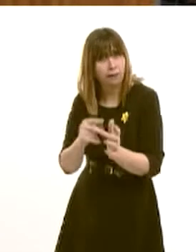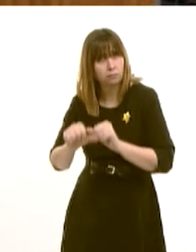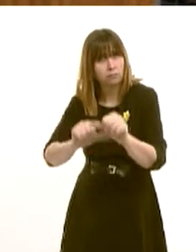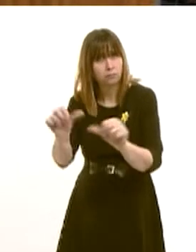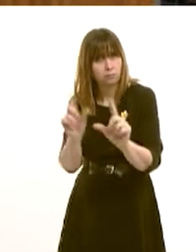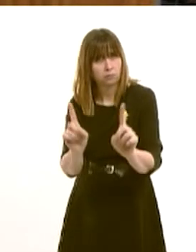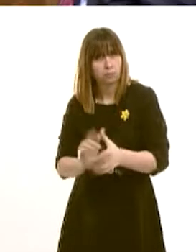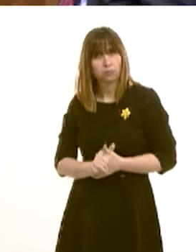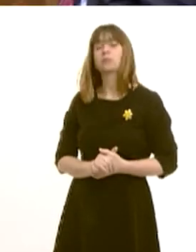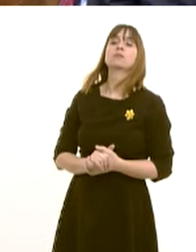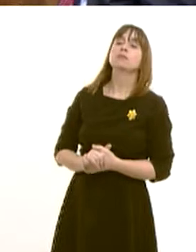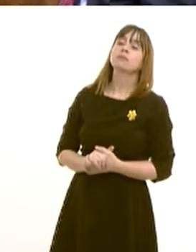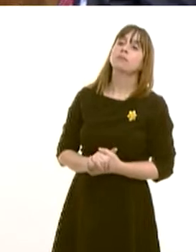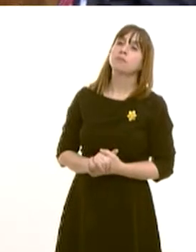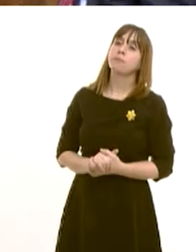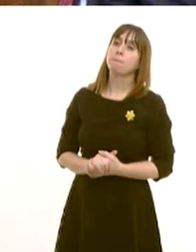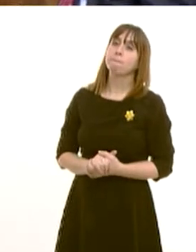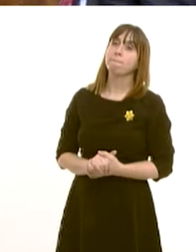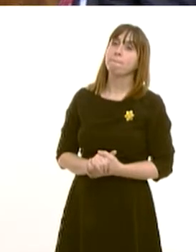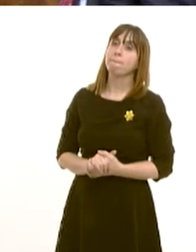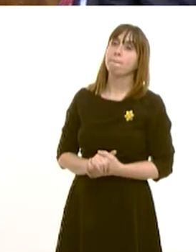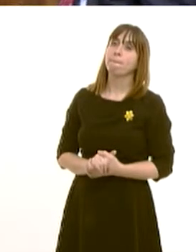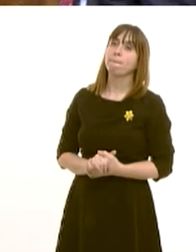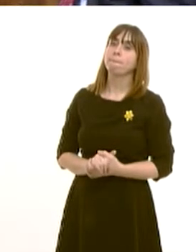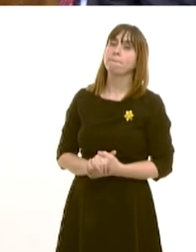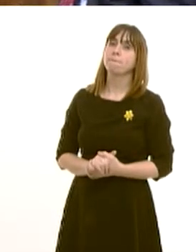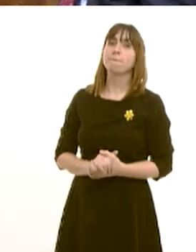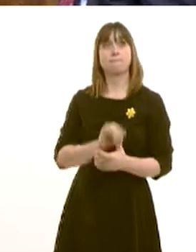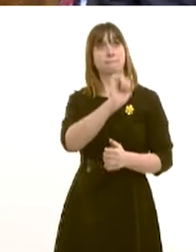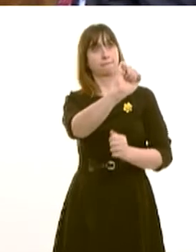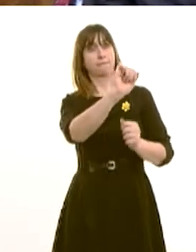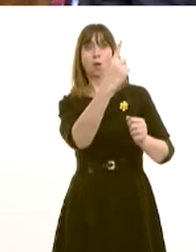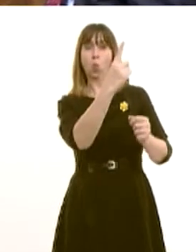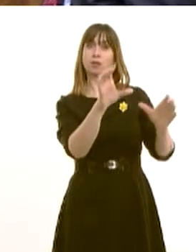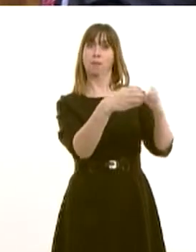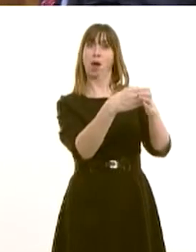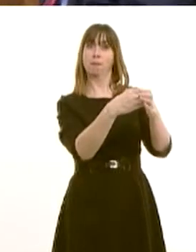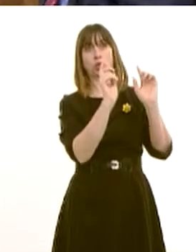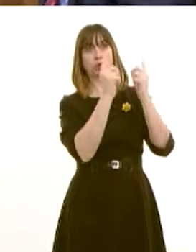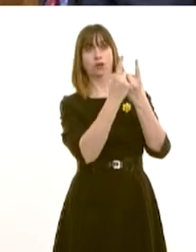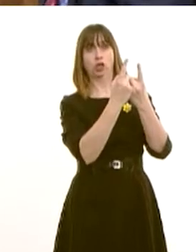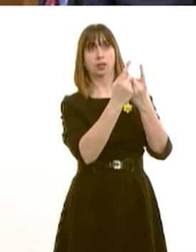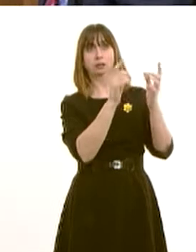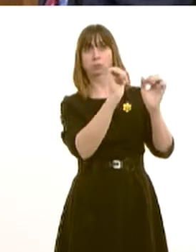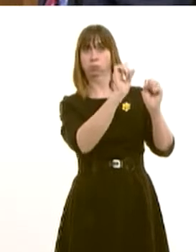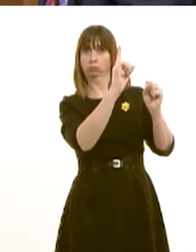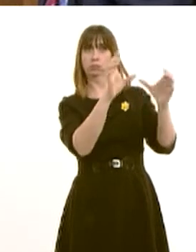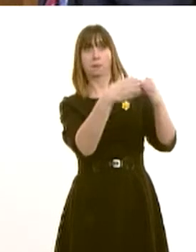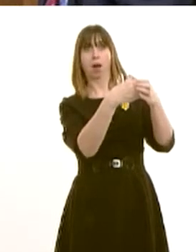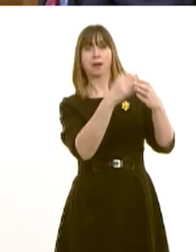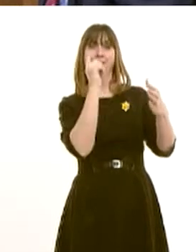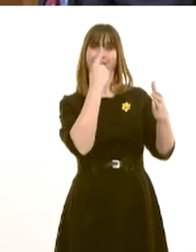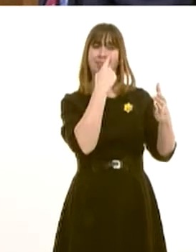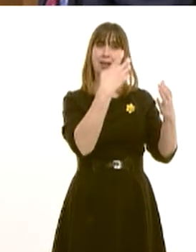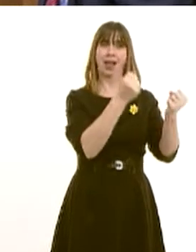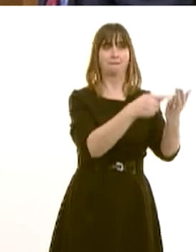we can't obviously take the view of one person and one department and say that that necessarily is the only evidence